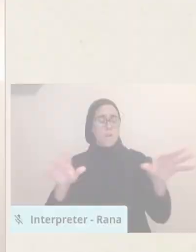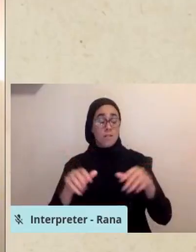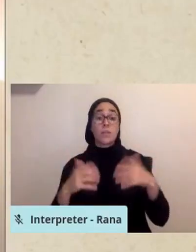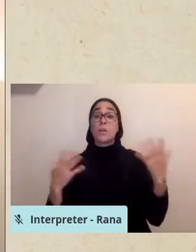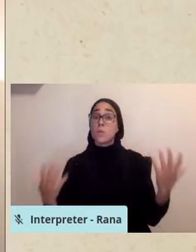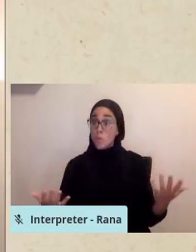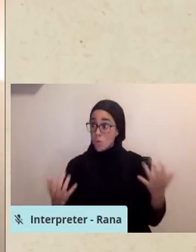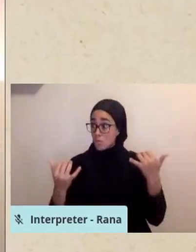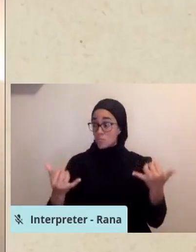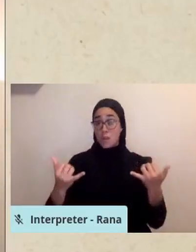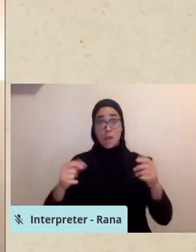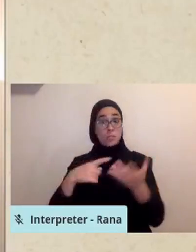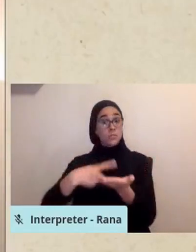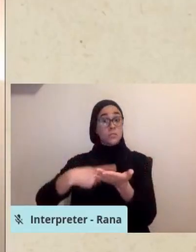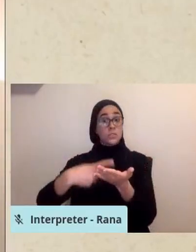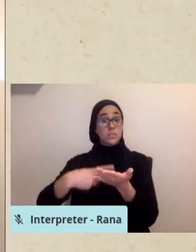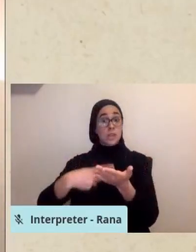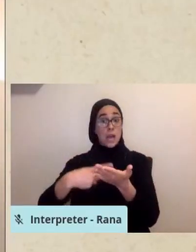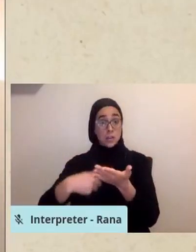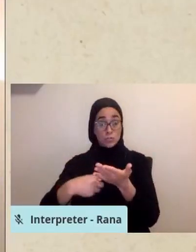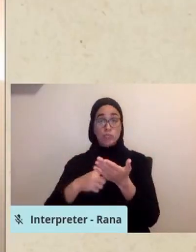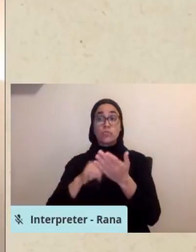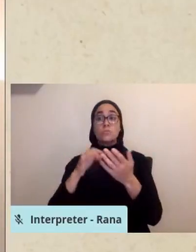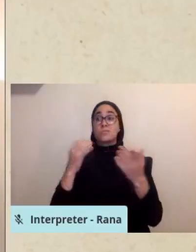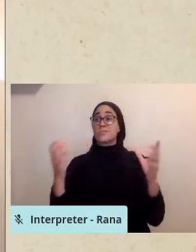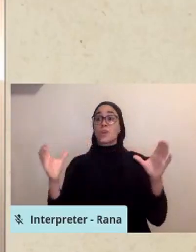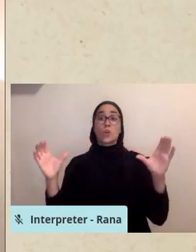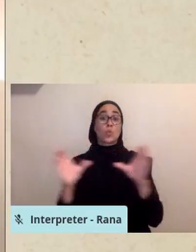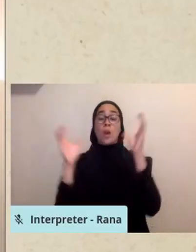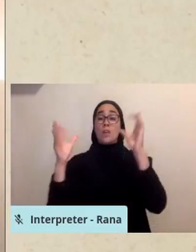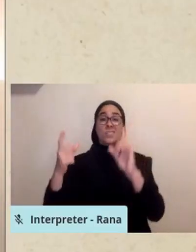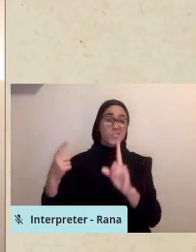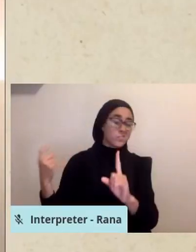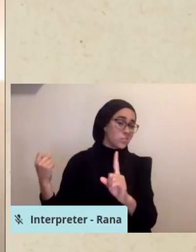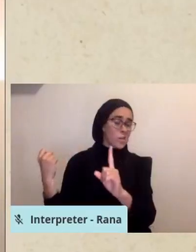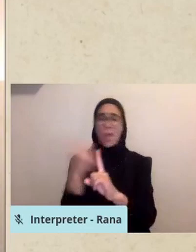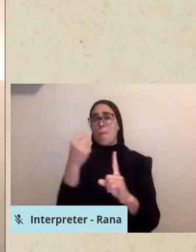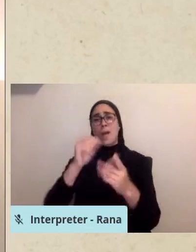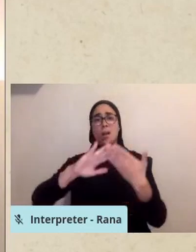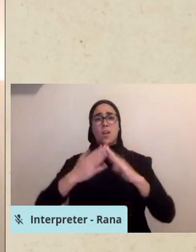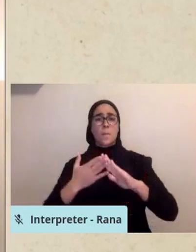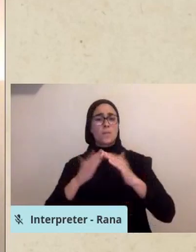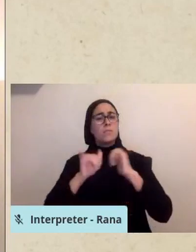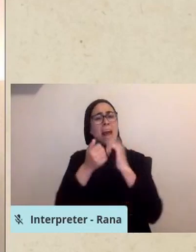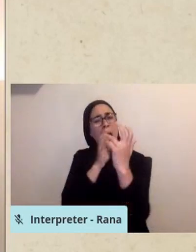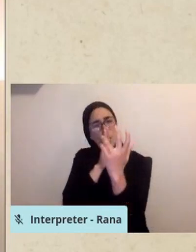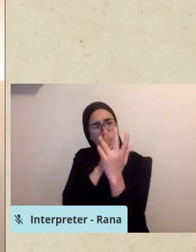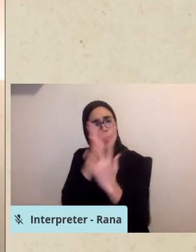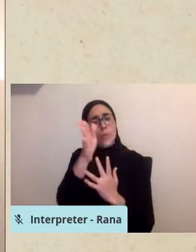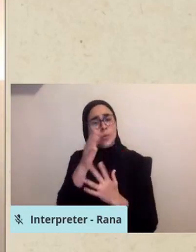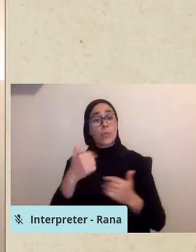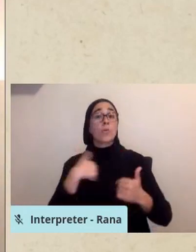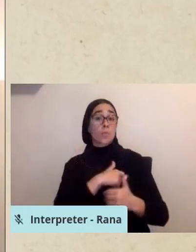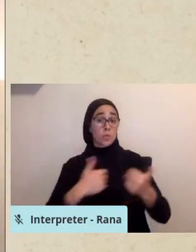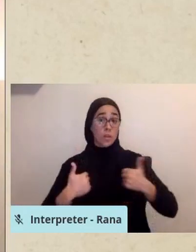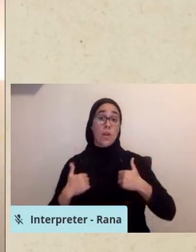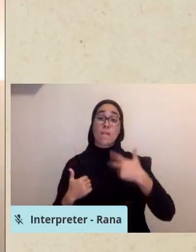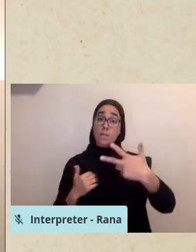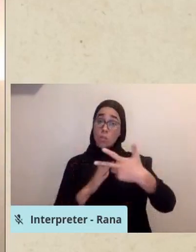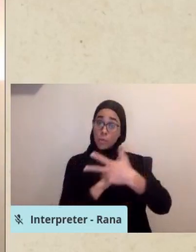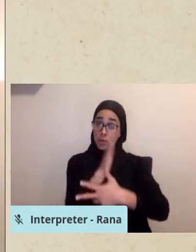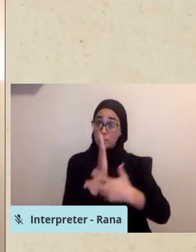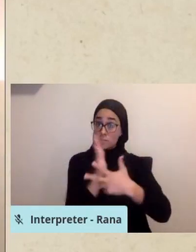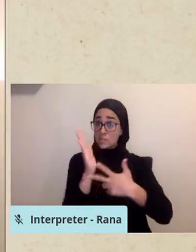So we have three very capable chaplains, professionals, spiritual caregivers to help